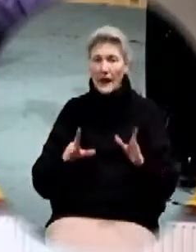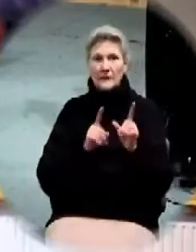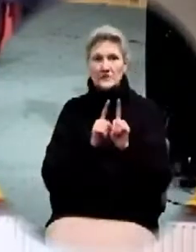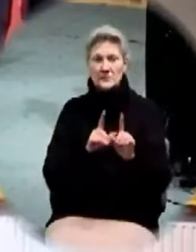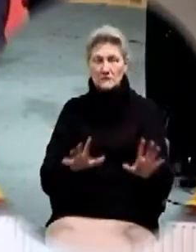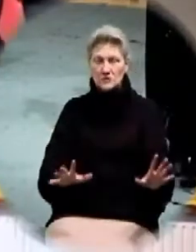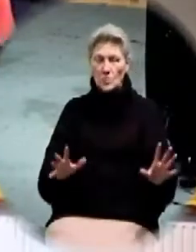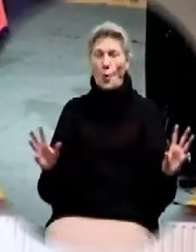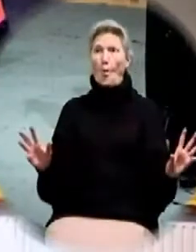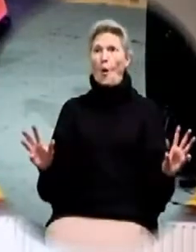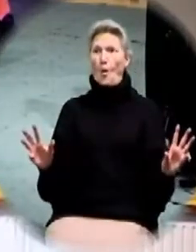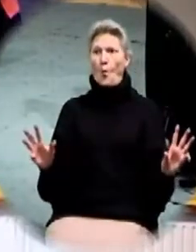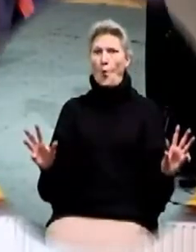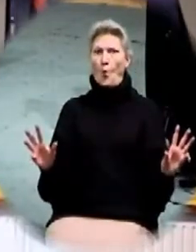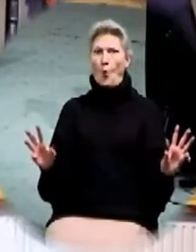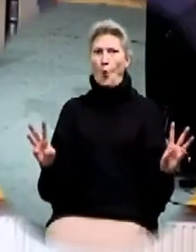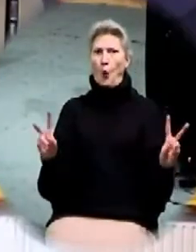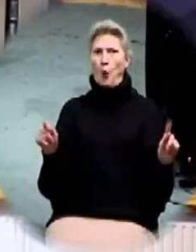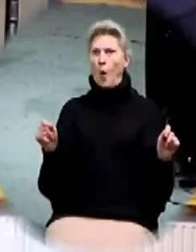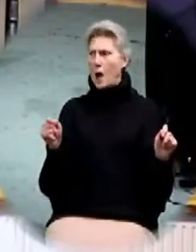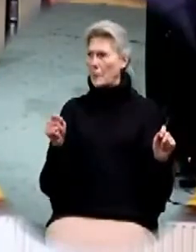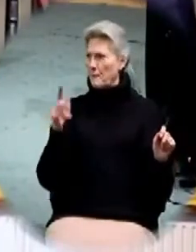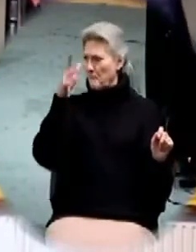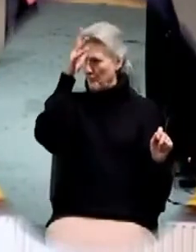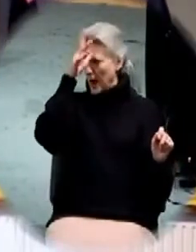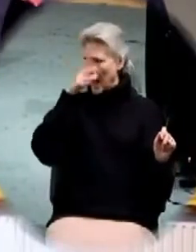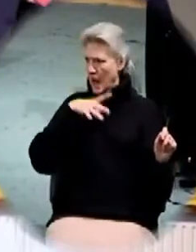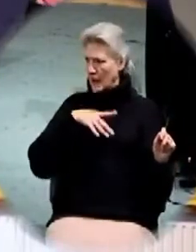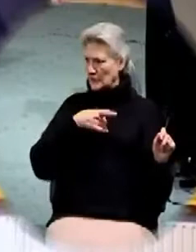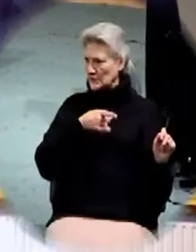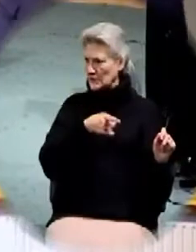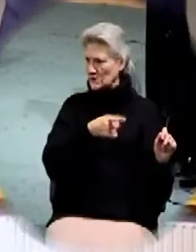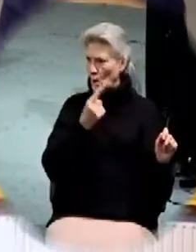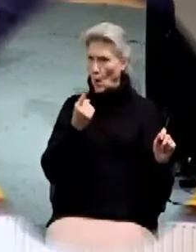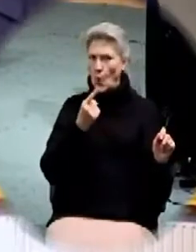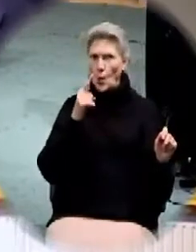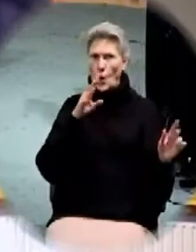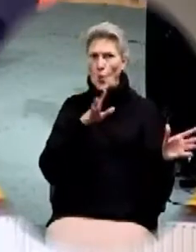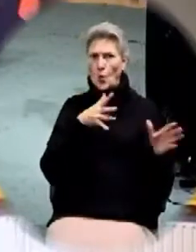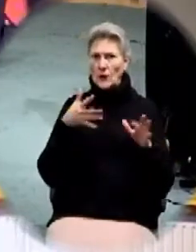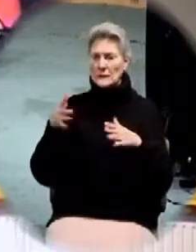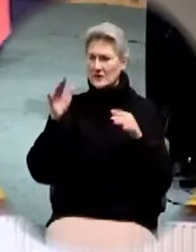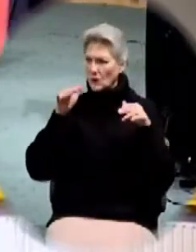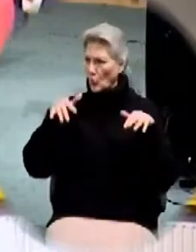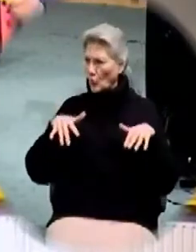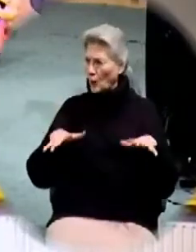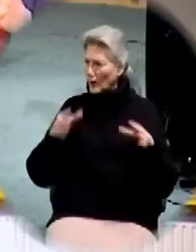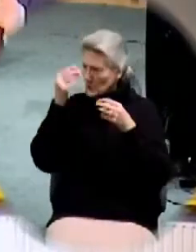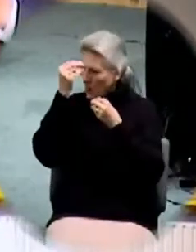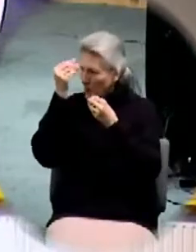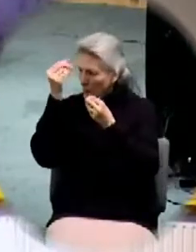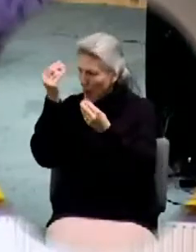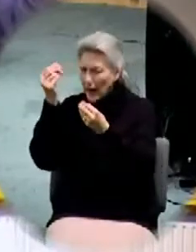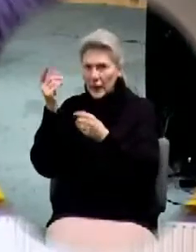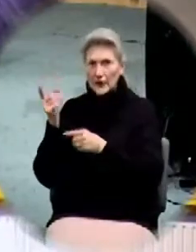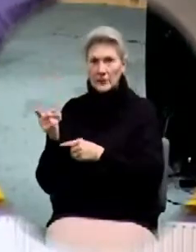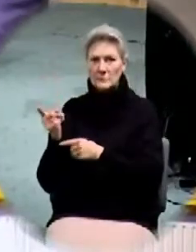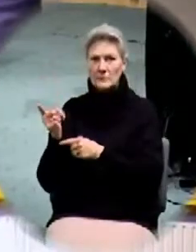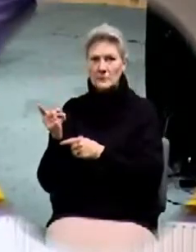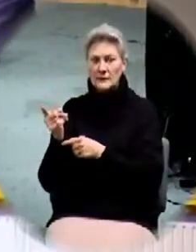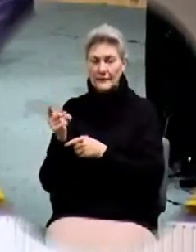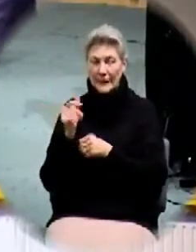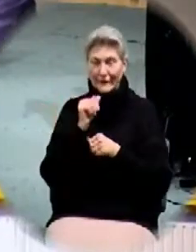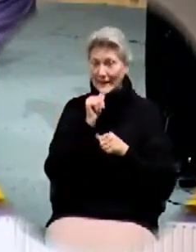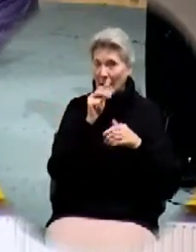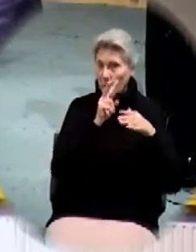whoa what manner of man is this that even the winds and the waves obey him they hadn't quite got the revelation that